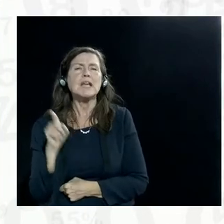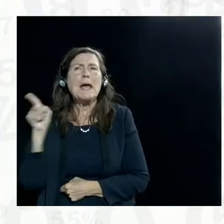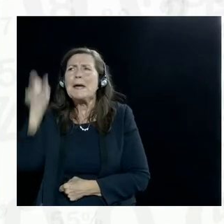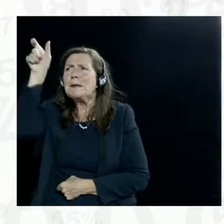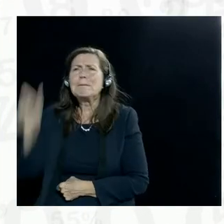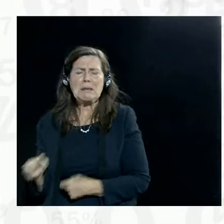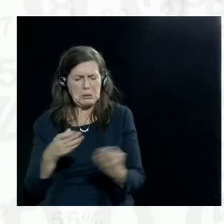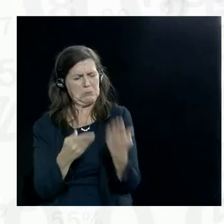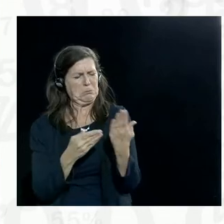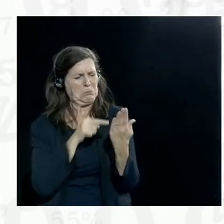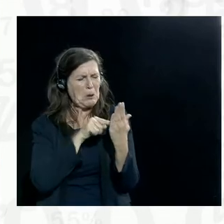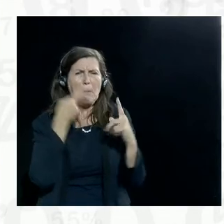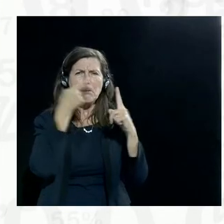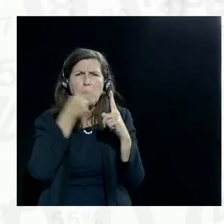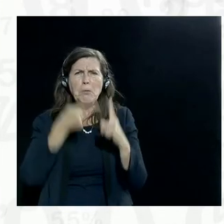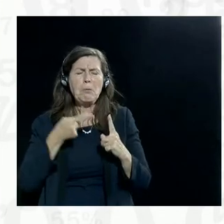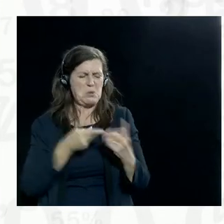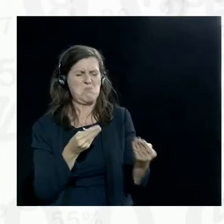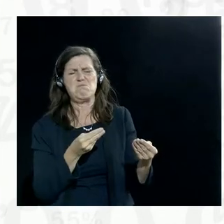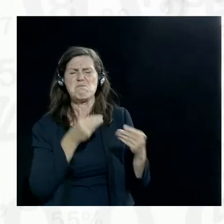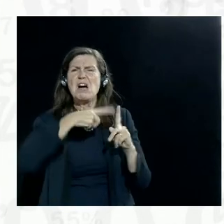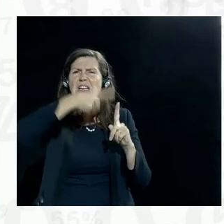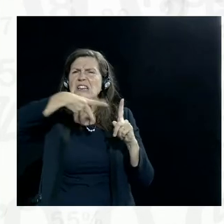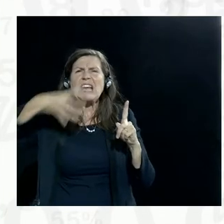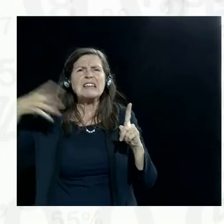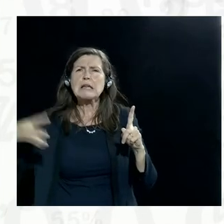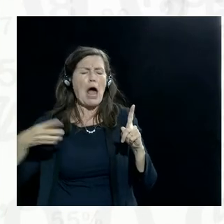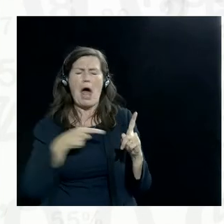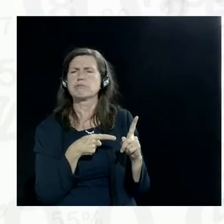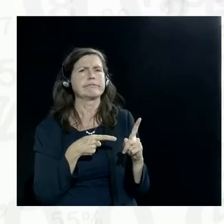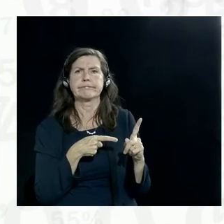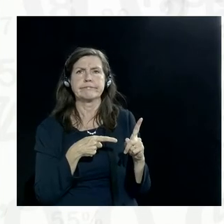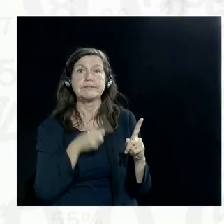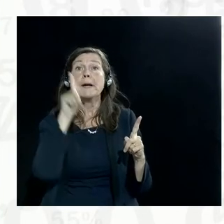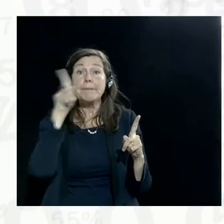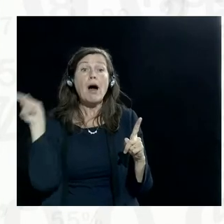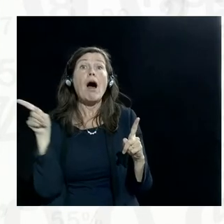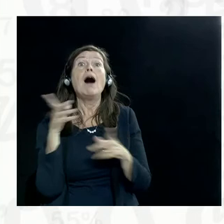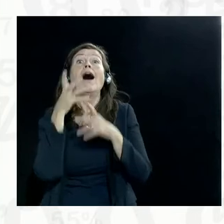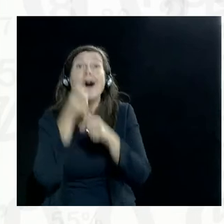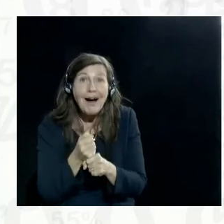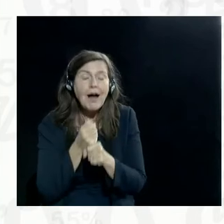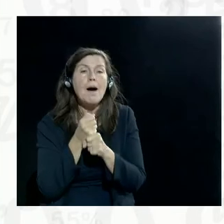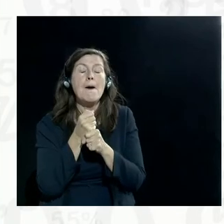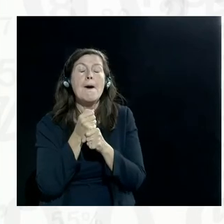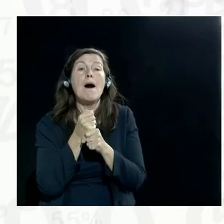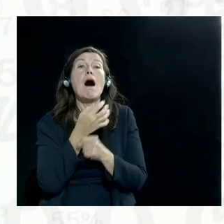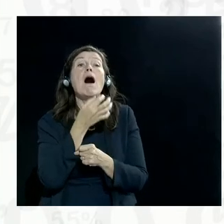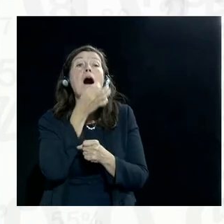People believe in narratives. People believe in stories. It's all about how these stories are told